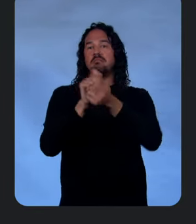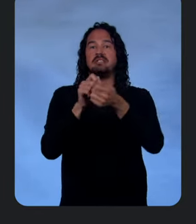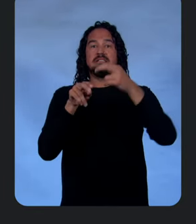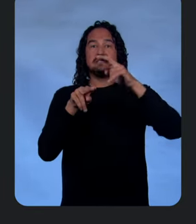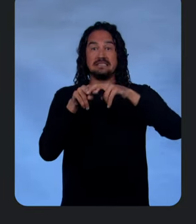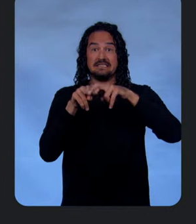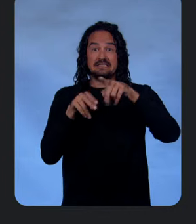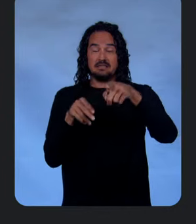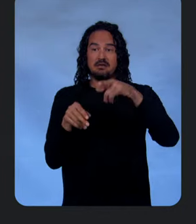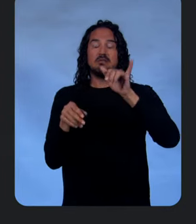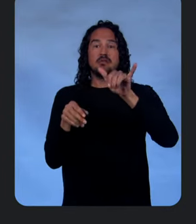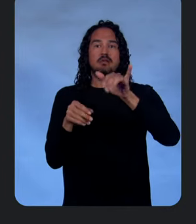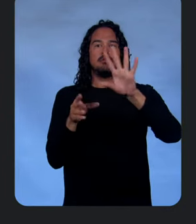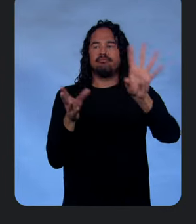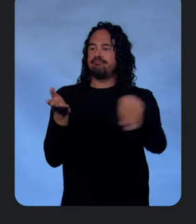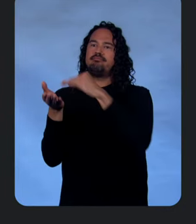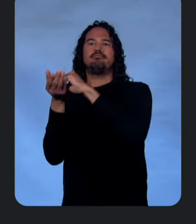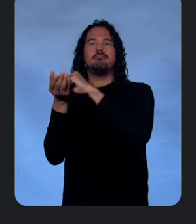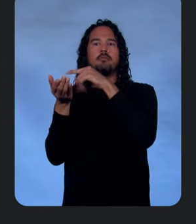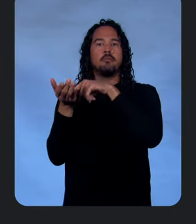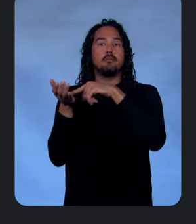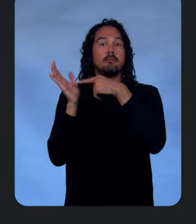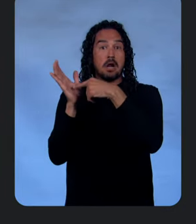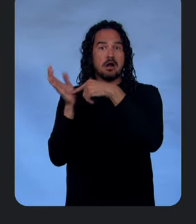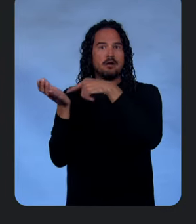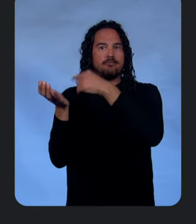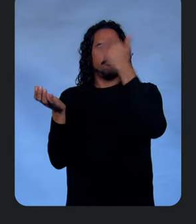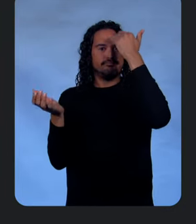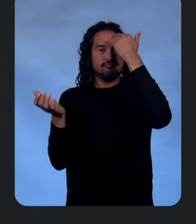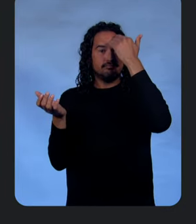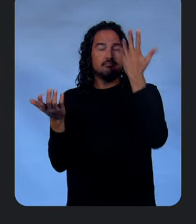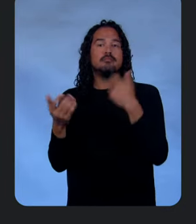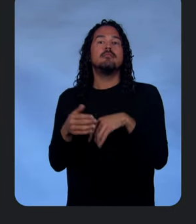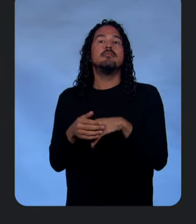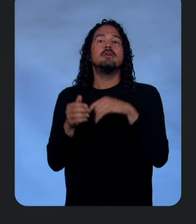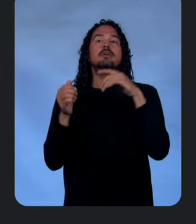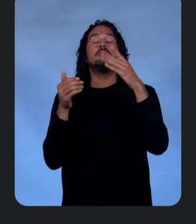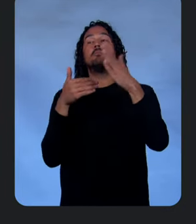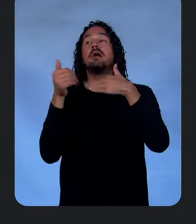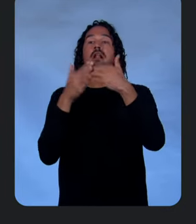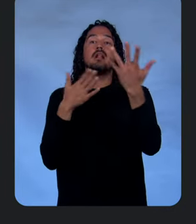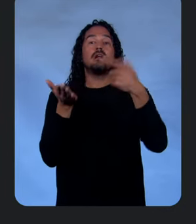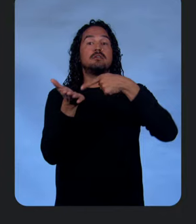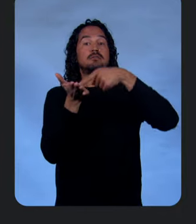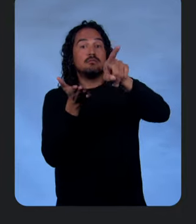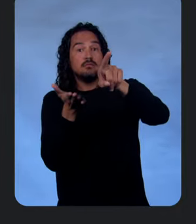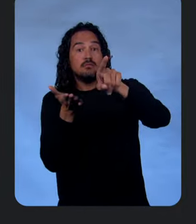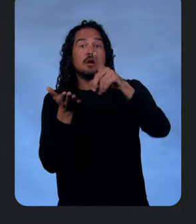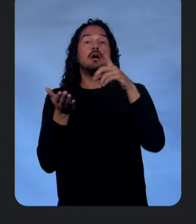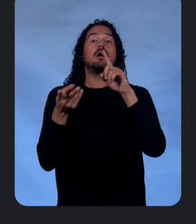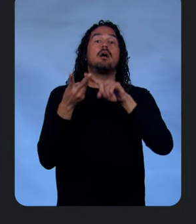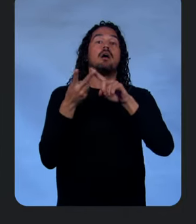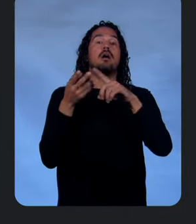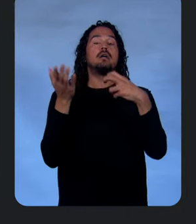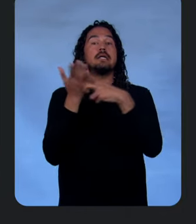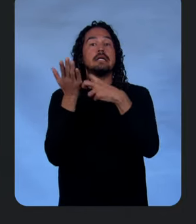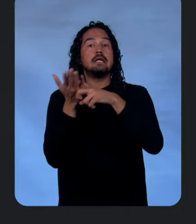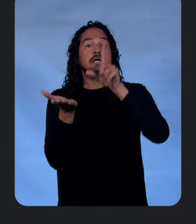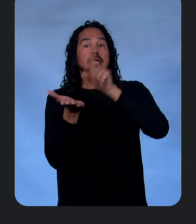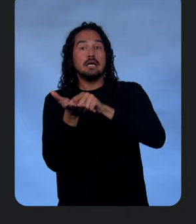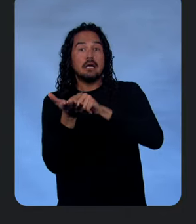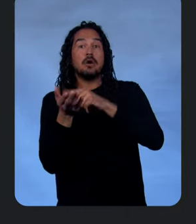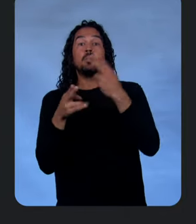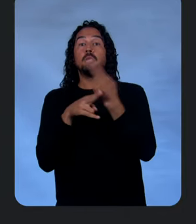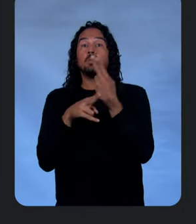into the model. We could even build checkout and boarding pass React components to demonstrate the kinds of useful, stateful,